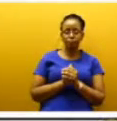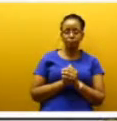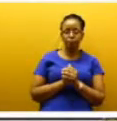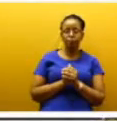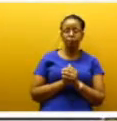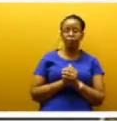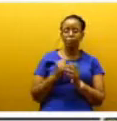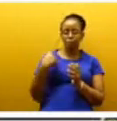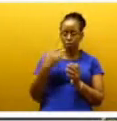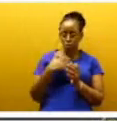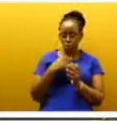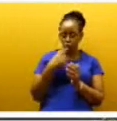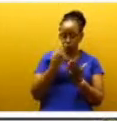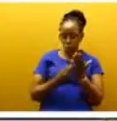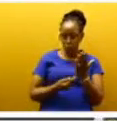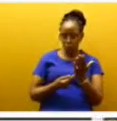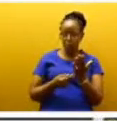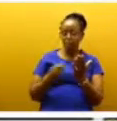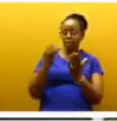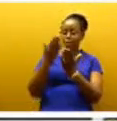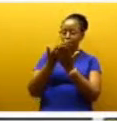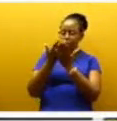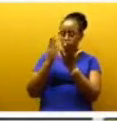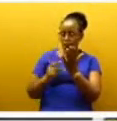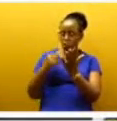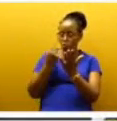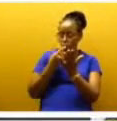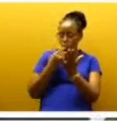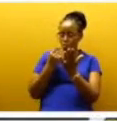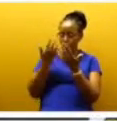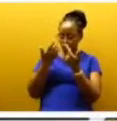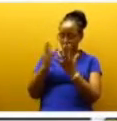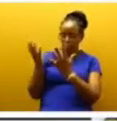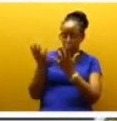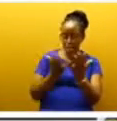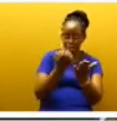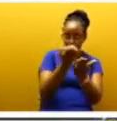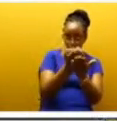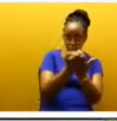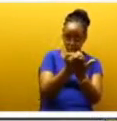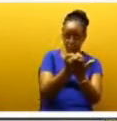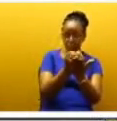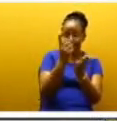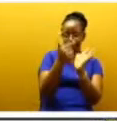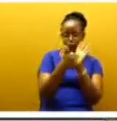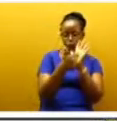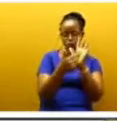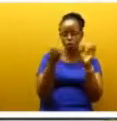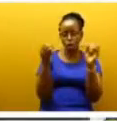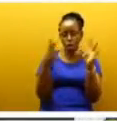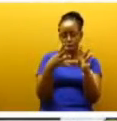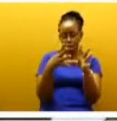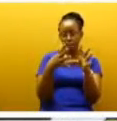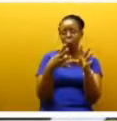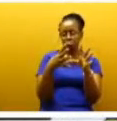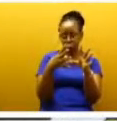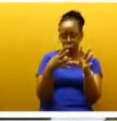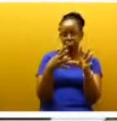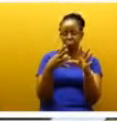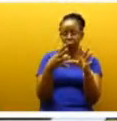been presented by the petitioners shows a well-orchestrated and fraudulent